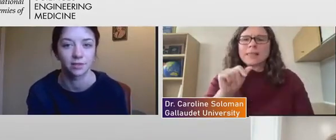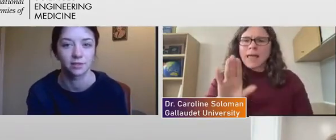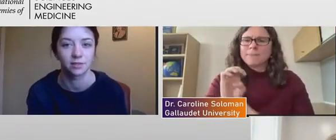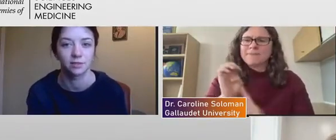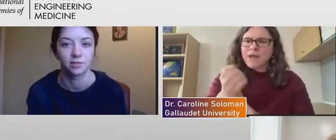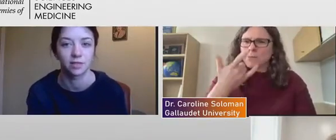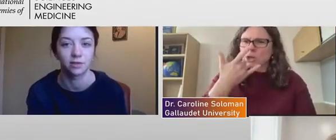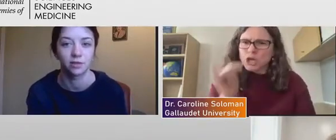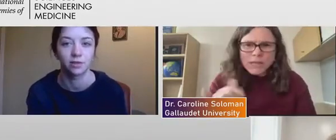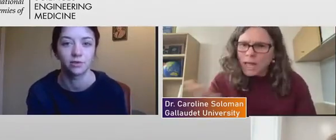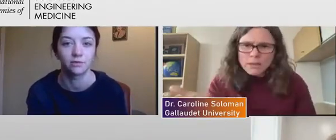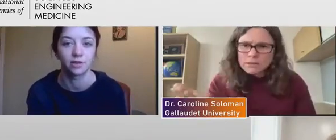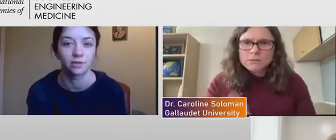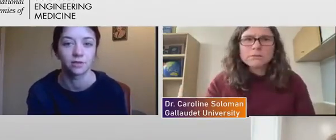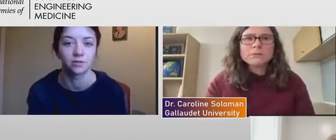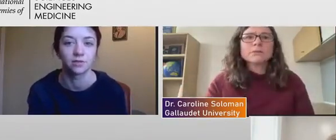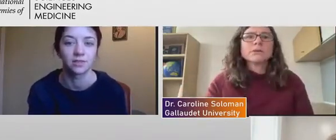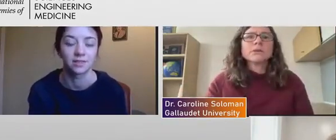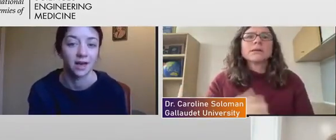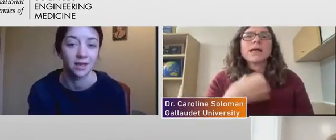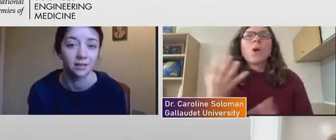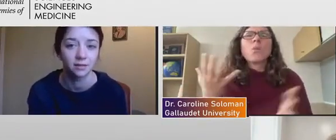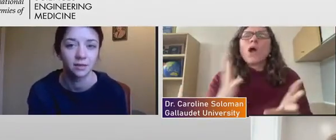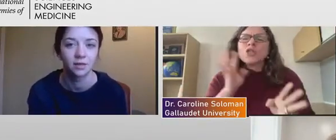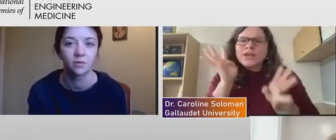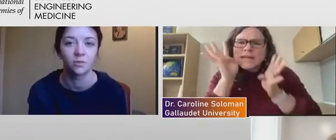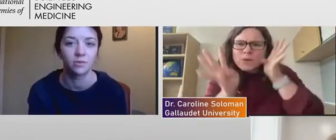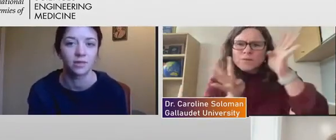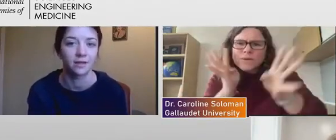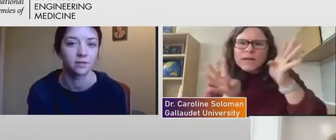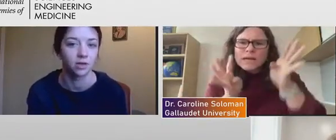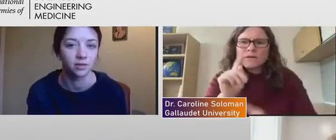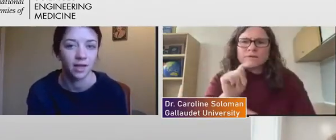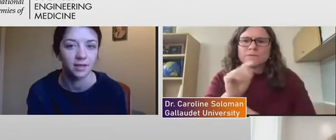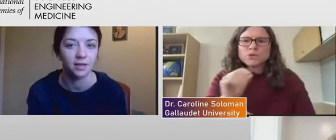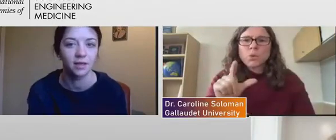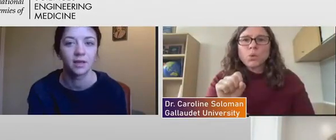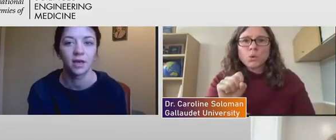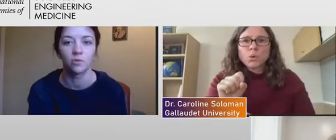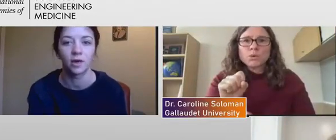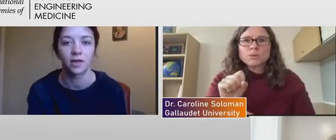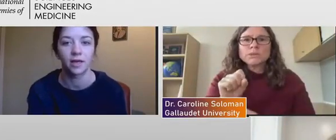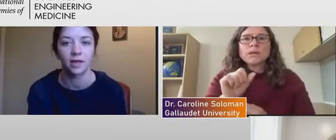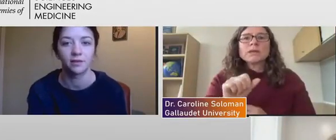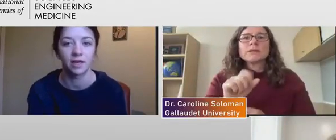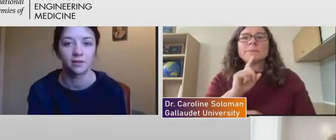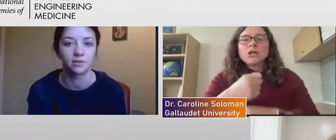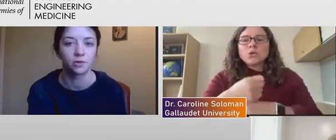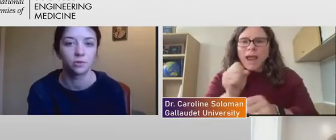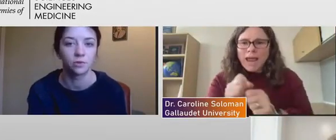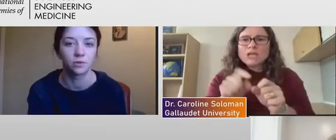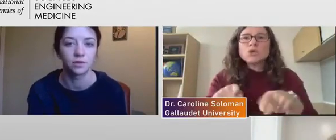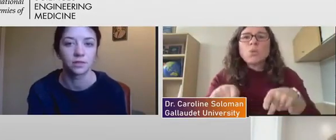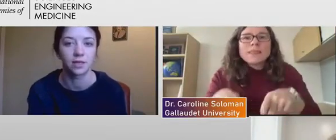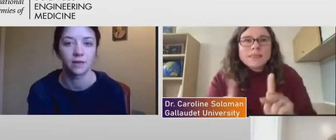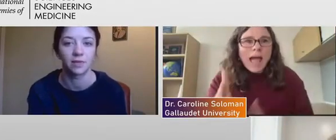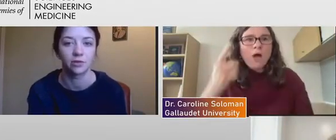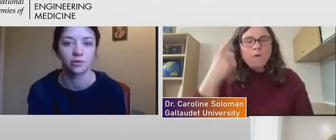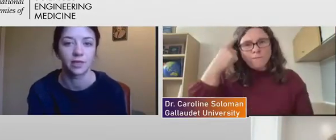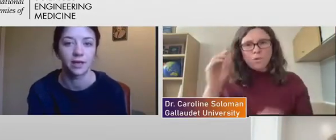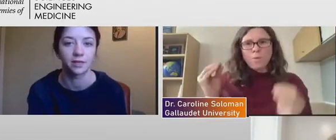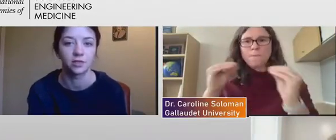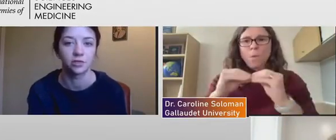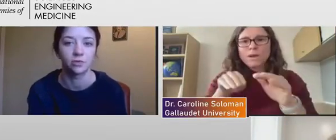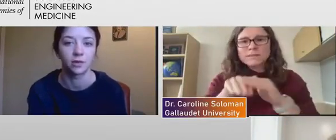directors using universal design? What would that look like? And what innovative tools can